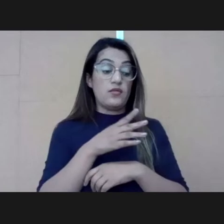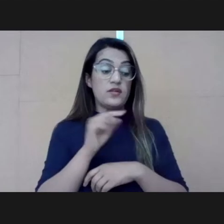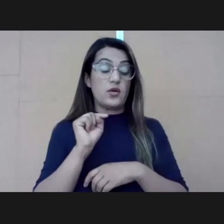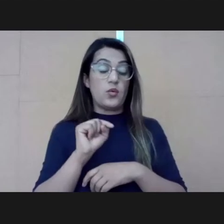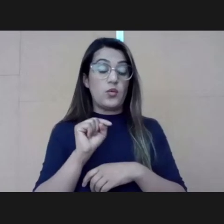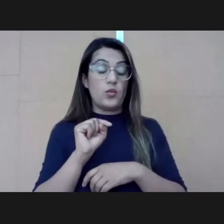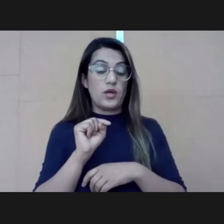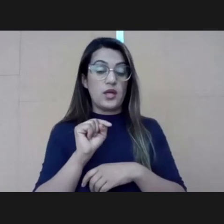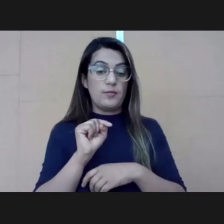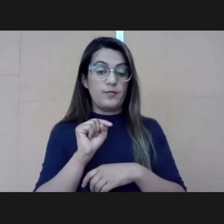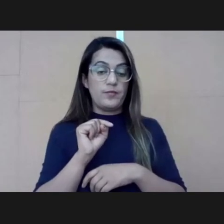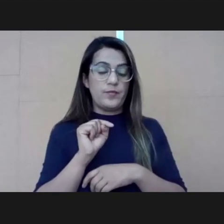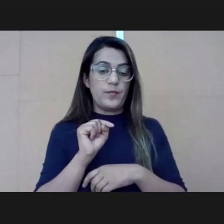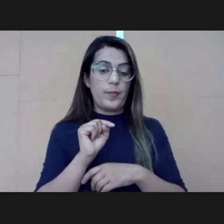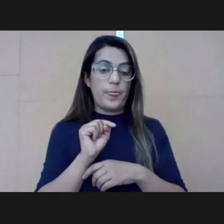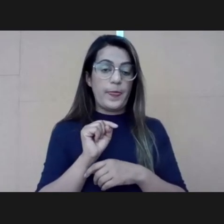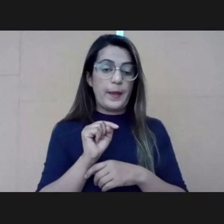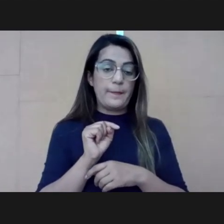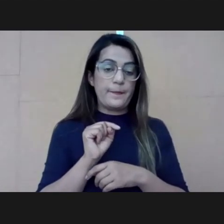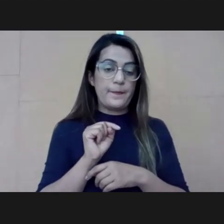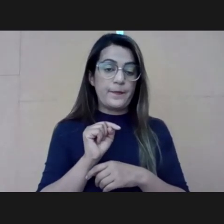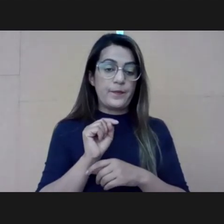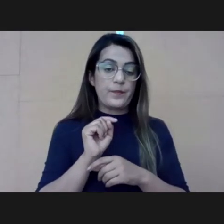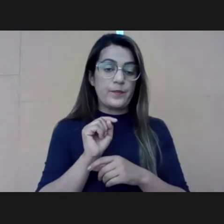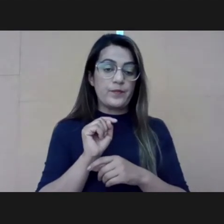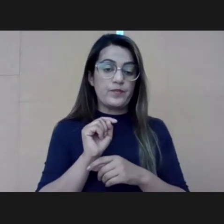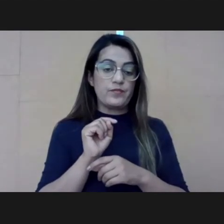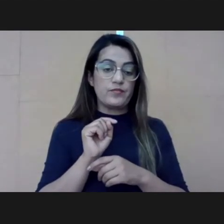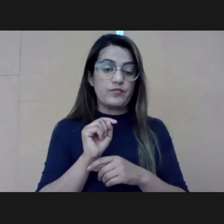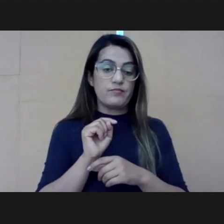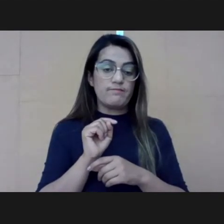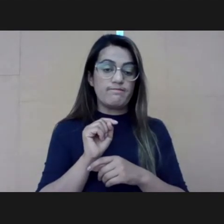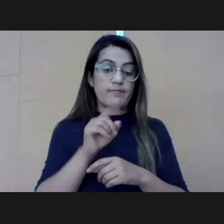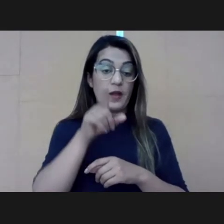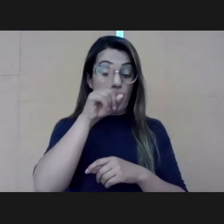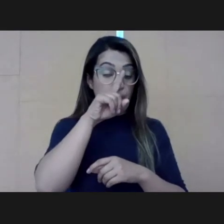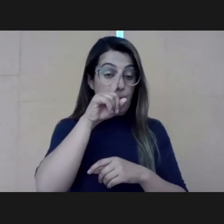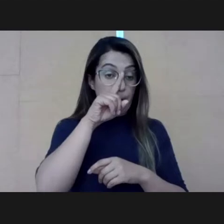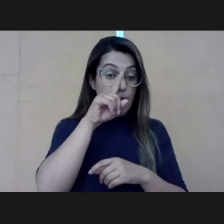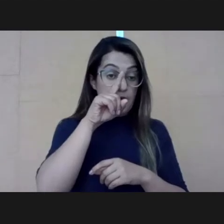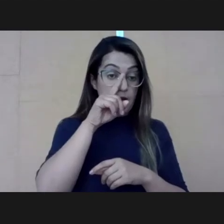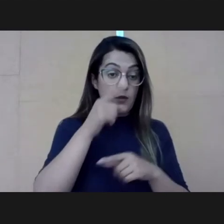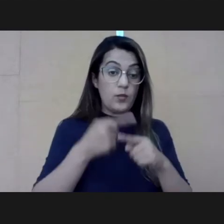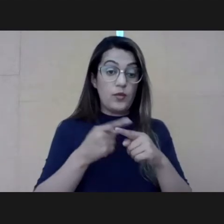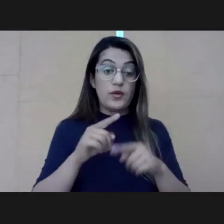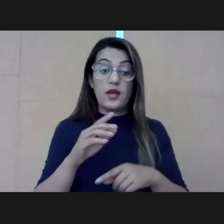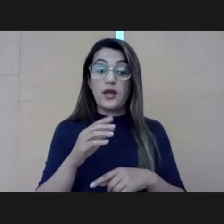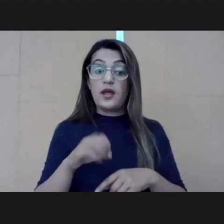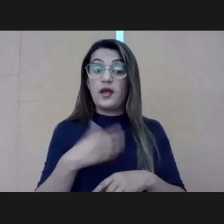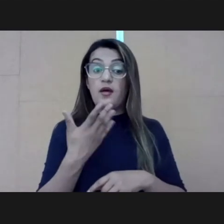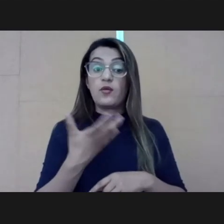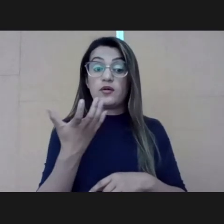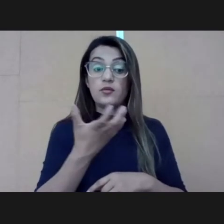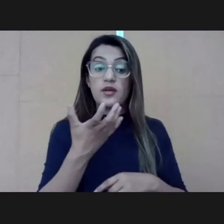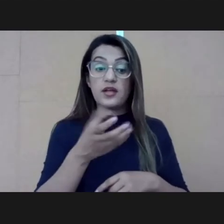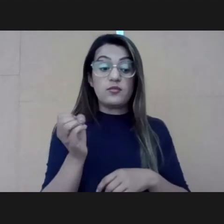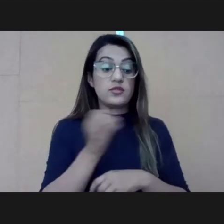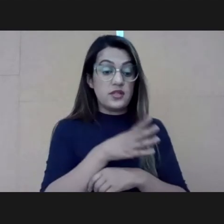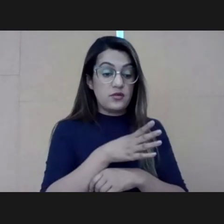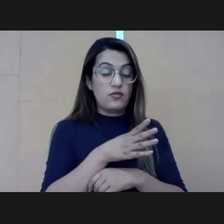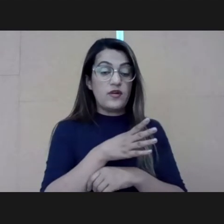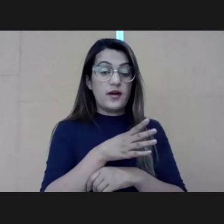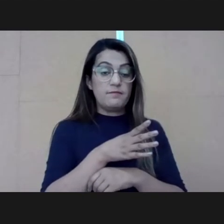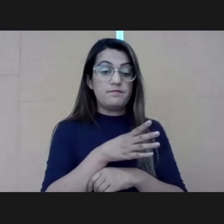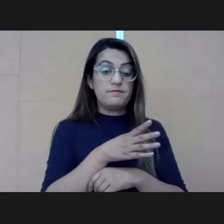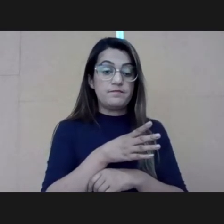if all you want to do is innovate, this will turn a lot of people off. You should not speak, in my view, of innovation in and of